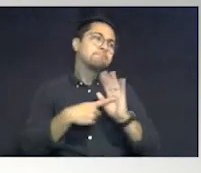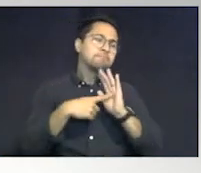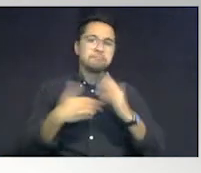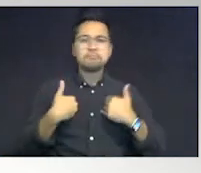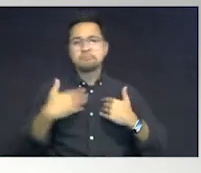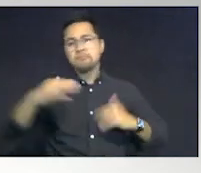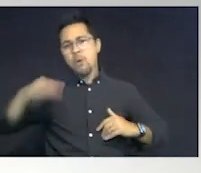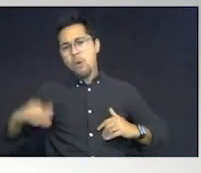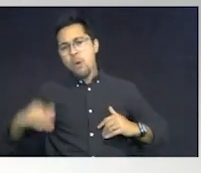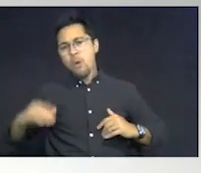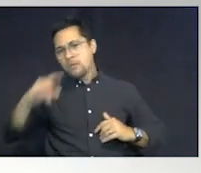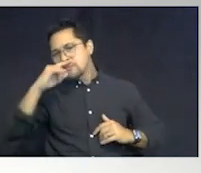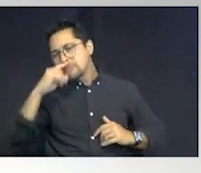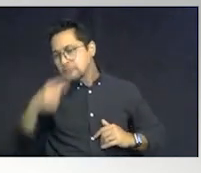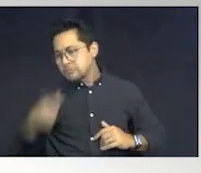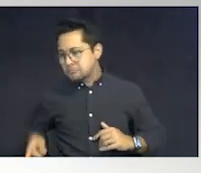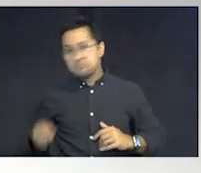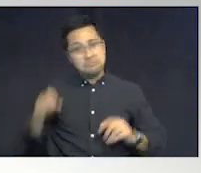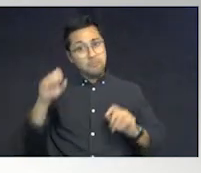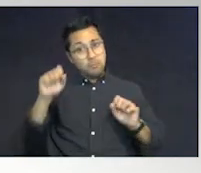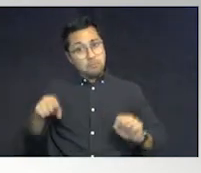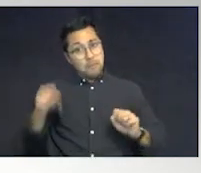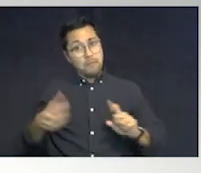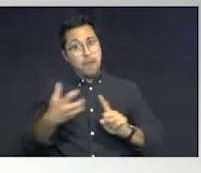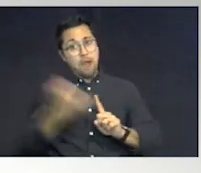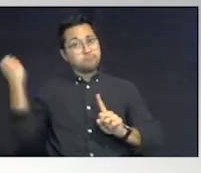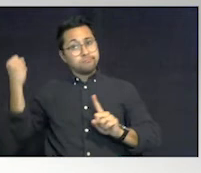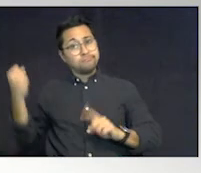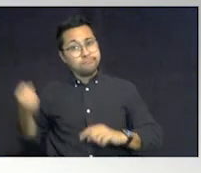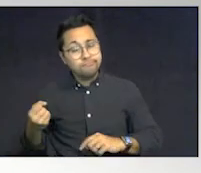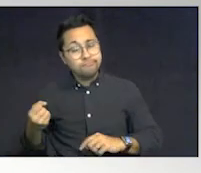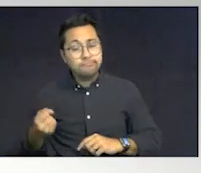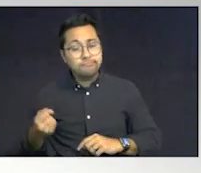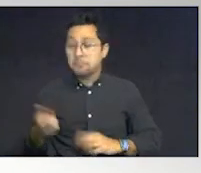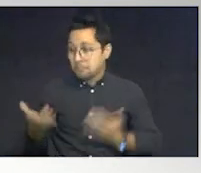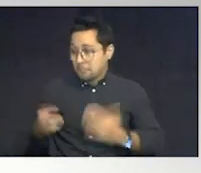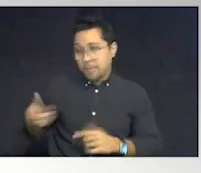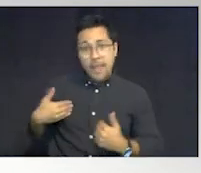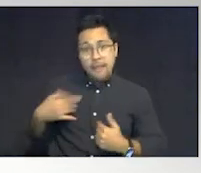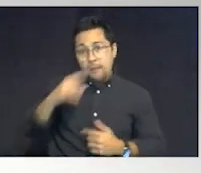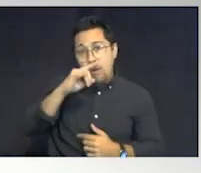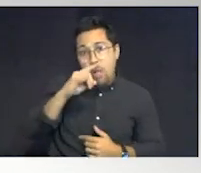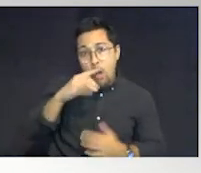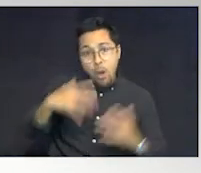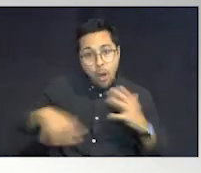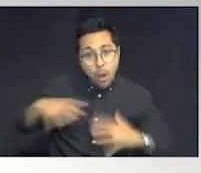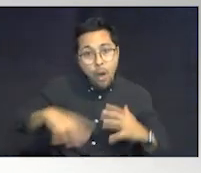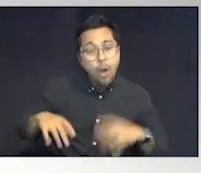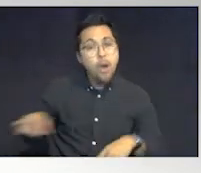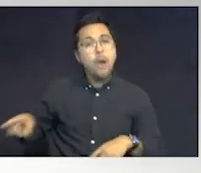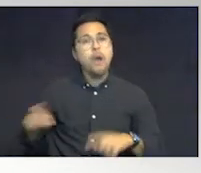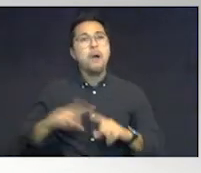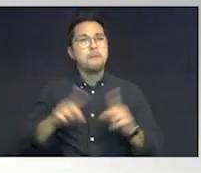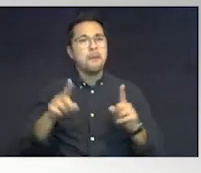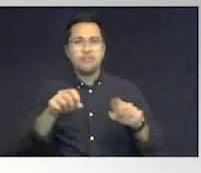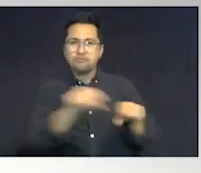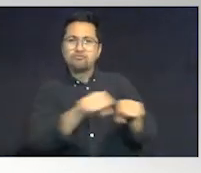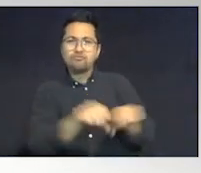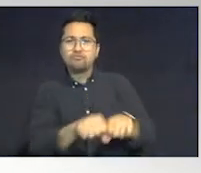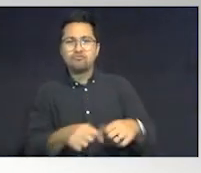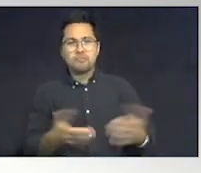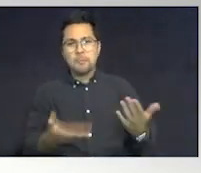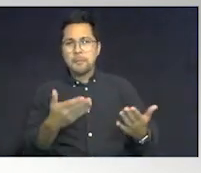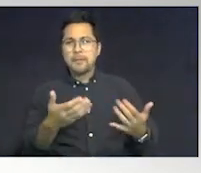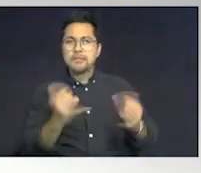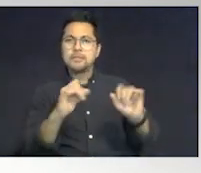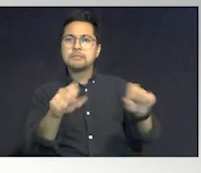have a small child that could be kidnapped. They may have the clothes that may fit them, but the shoes may still be